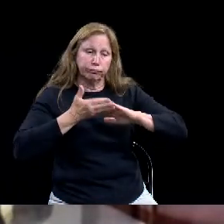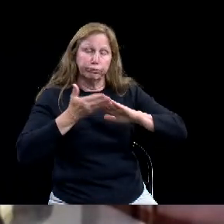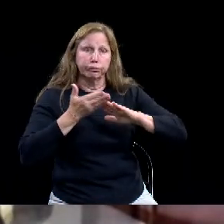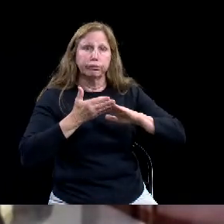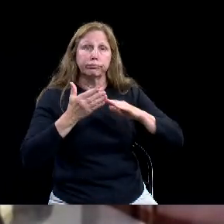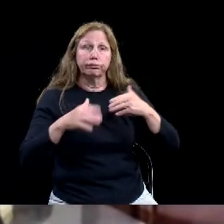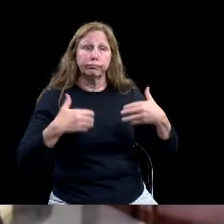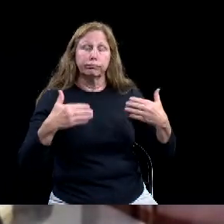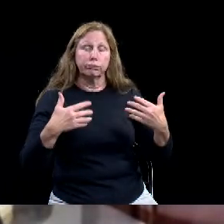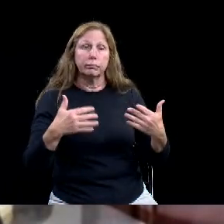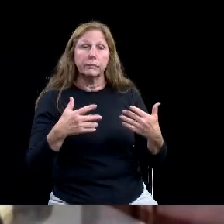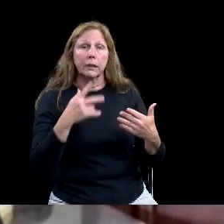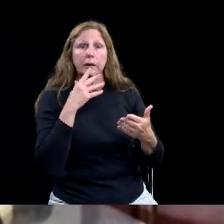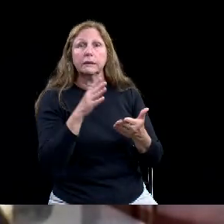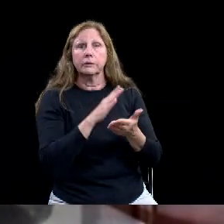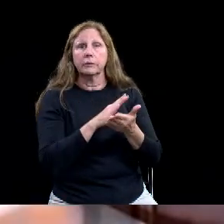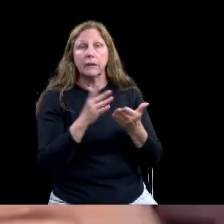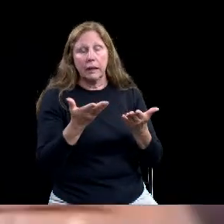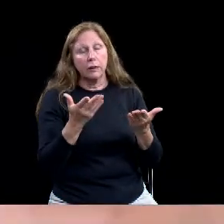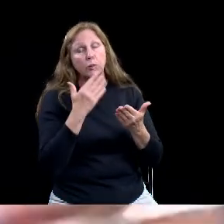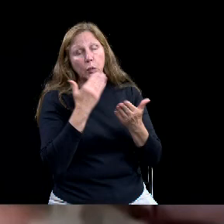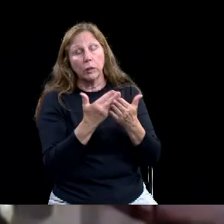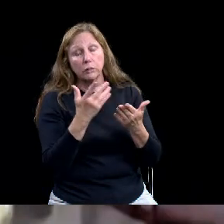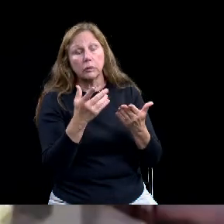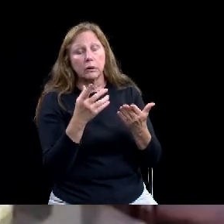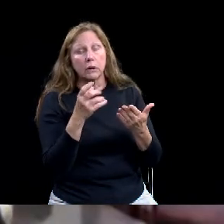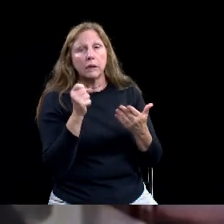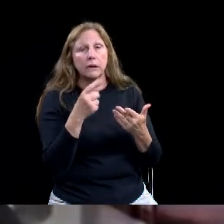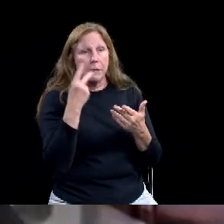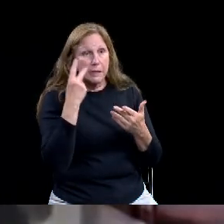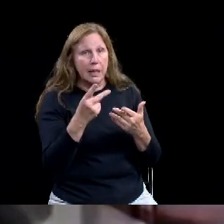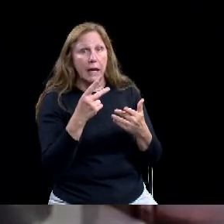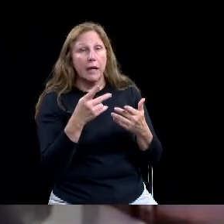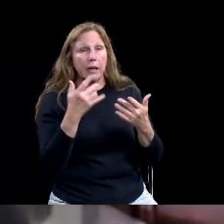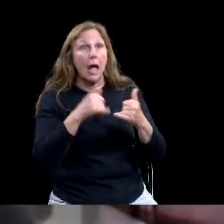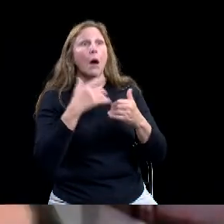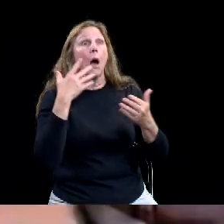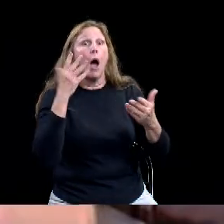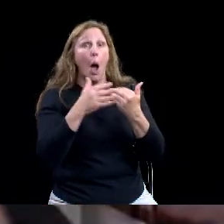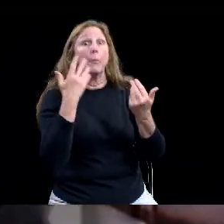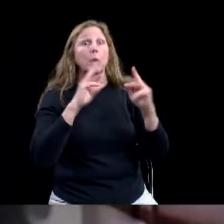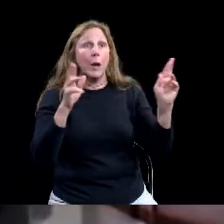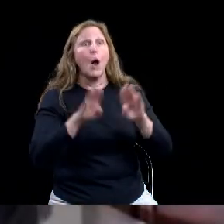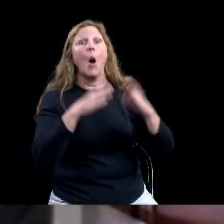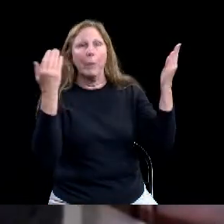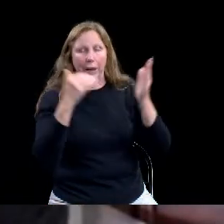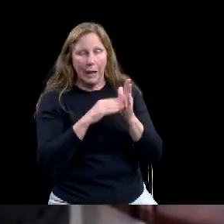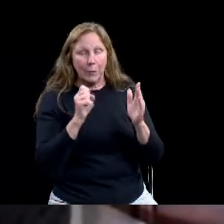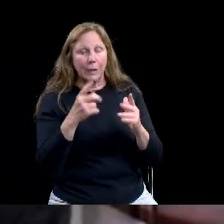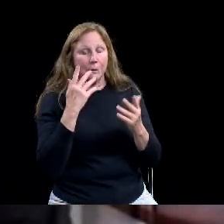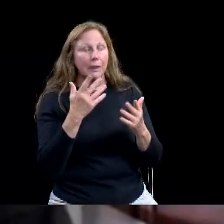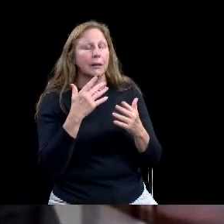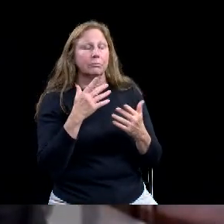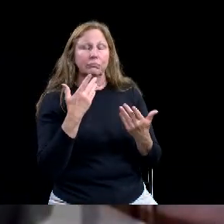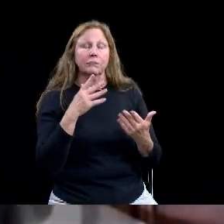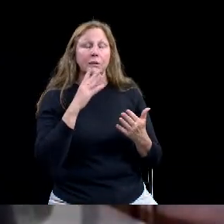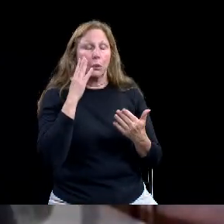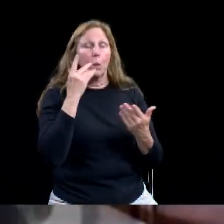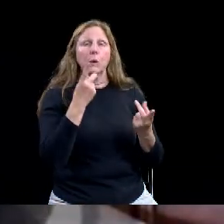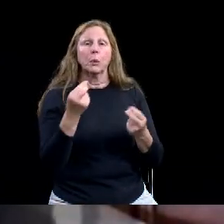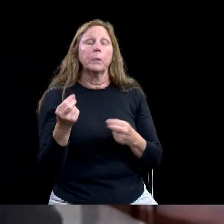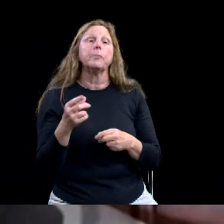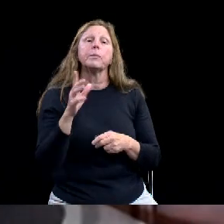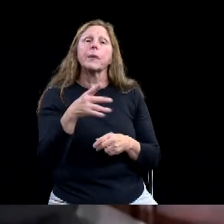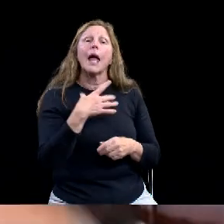Um, I like the vision we're talking about, and I like sticking with the protecting people of Texas and, uh, really